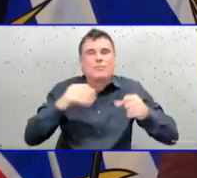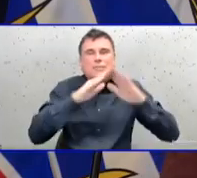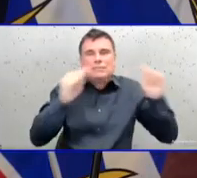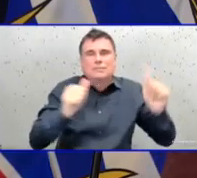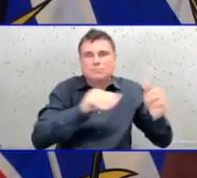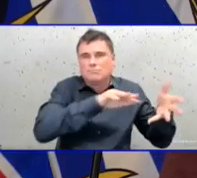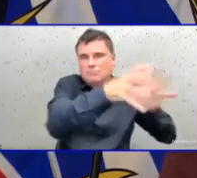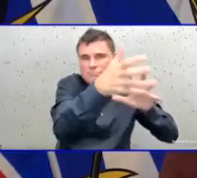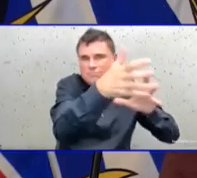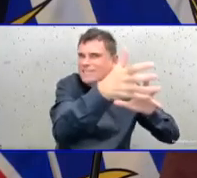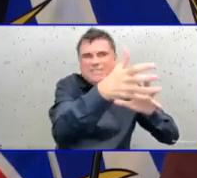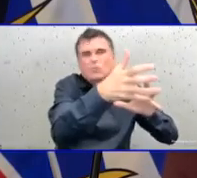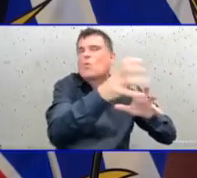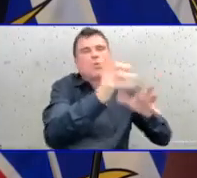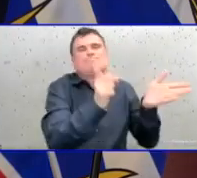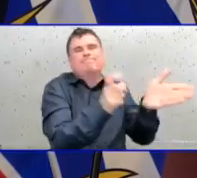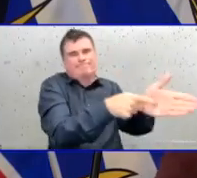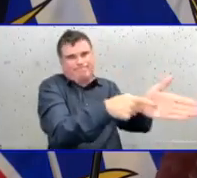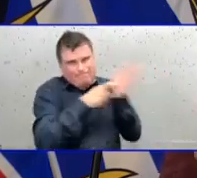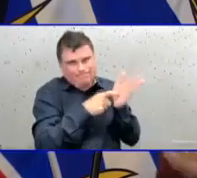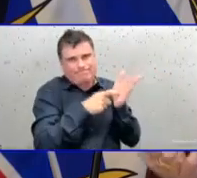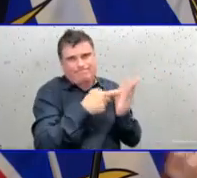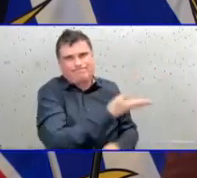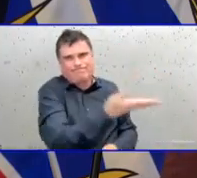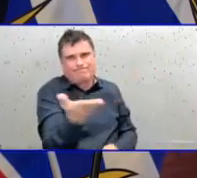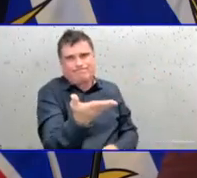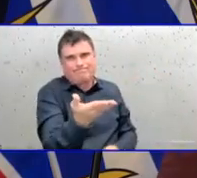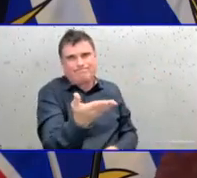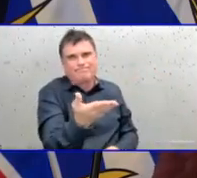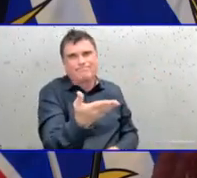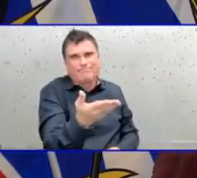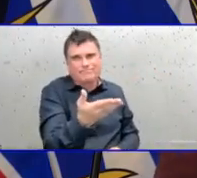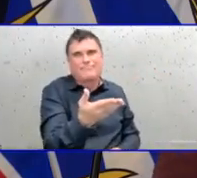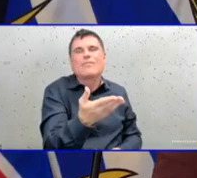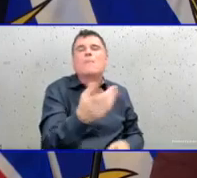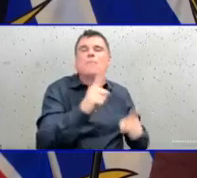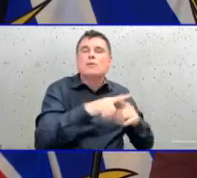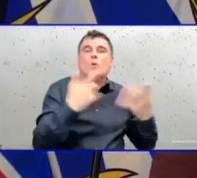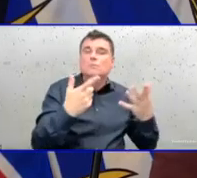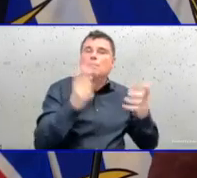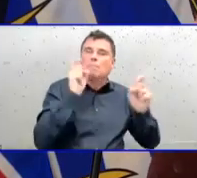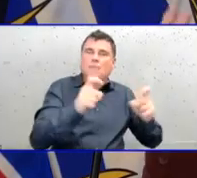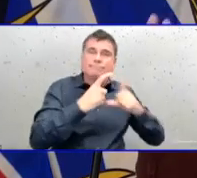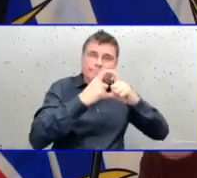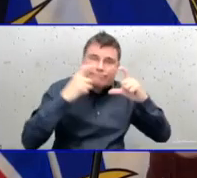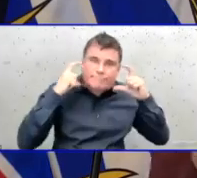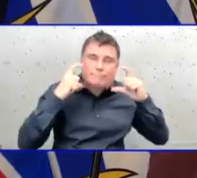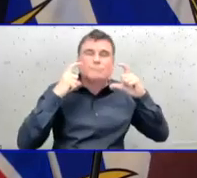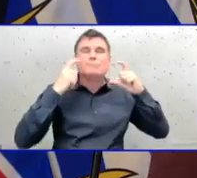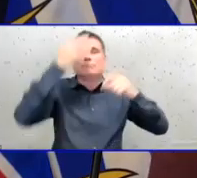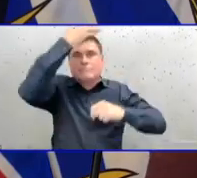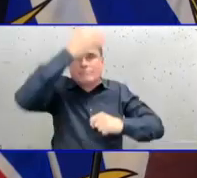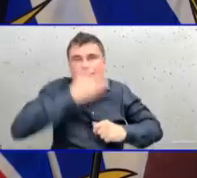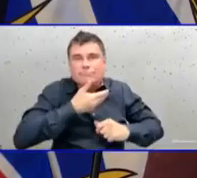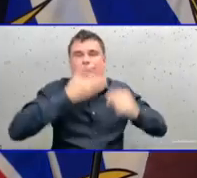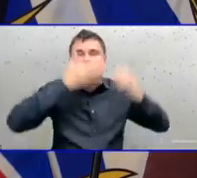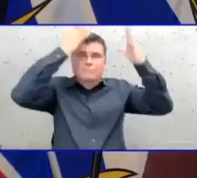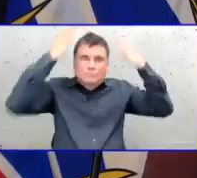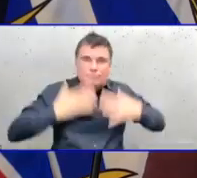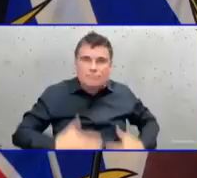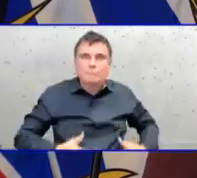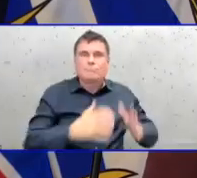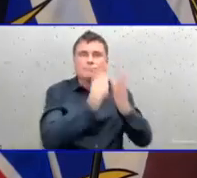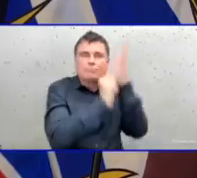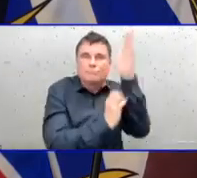sure that we have things in place that prevent transmission of infections, as well as making sure that everybody in those settings